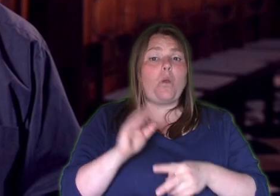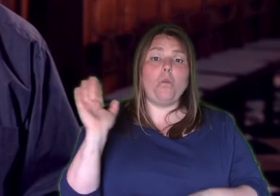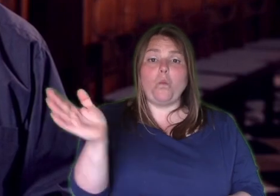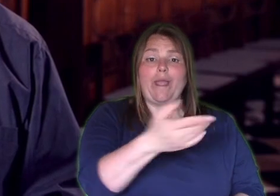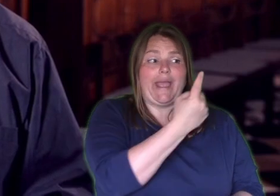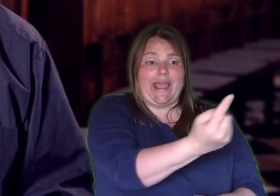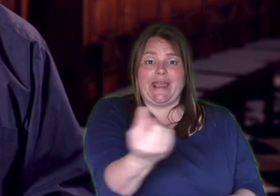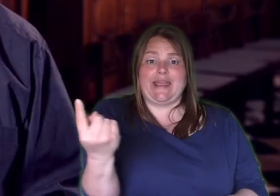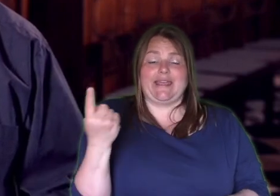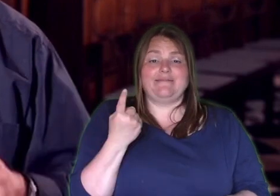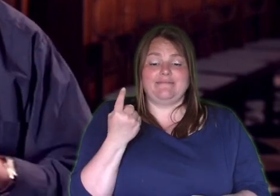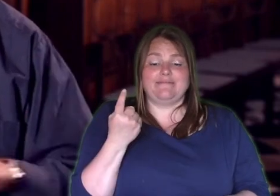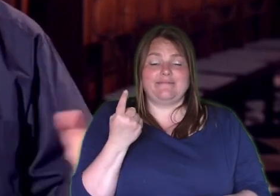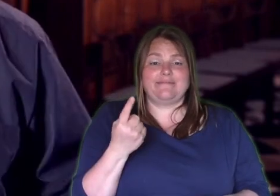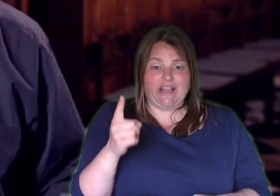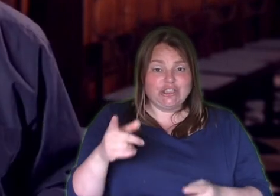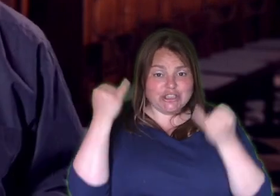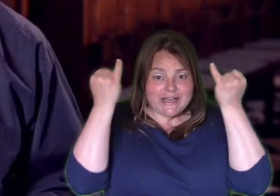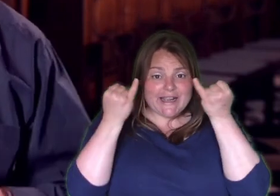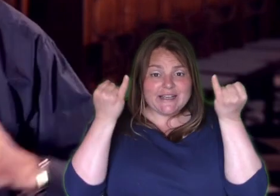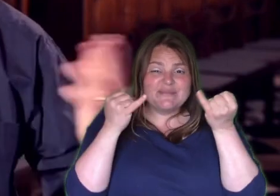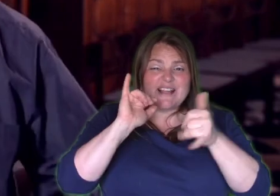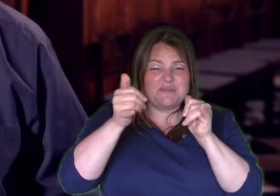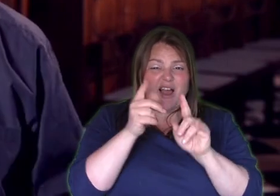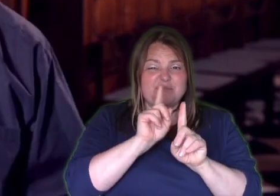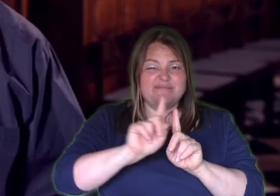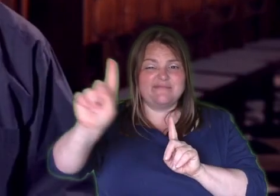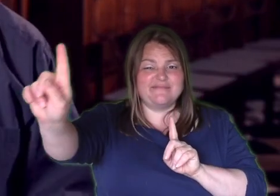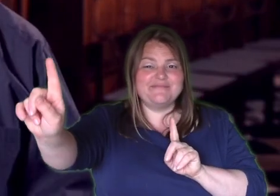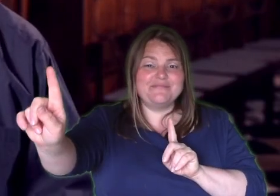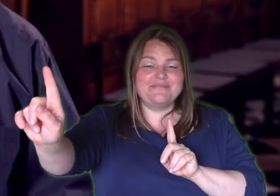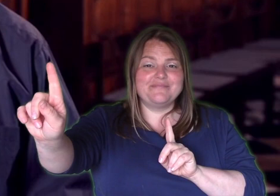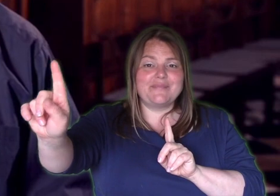And we quite often get lost, go astray.